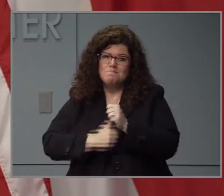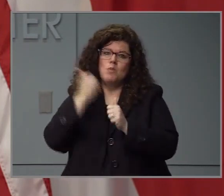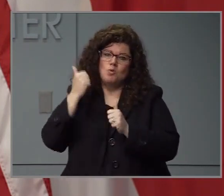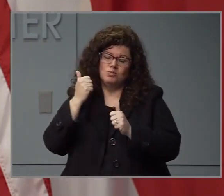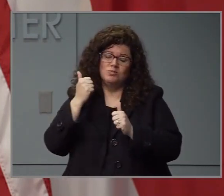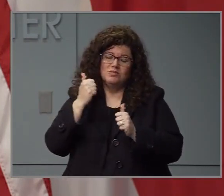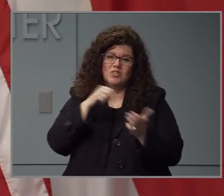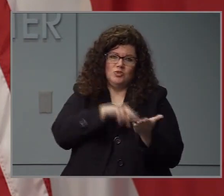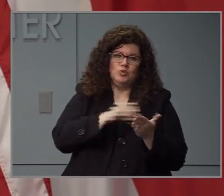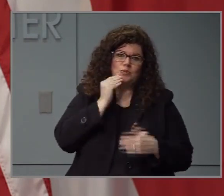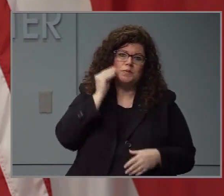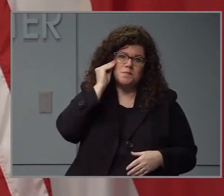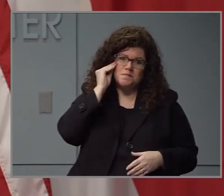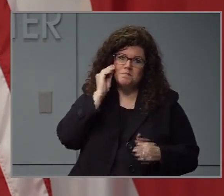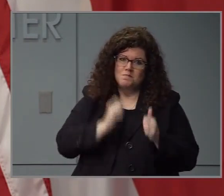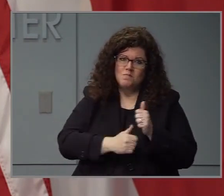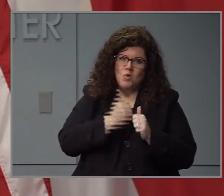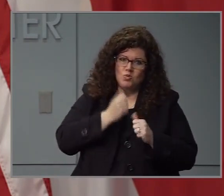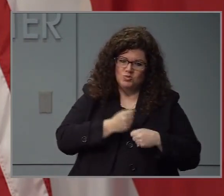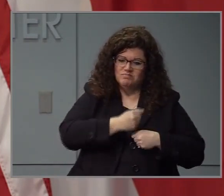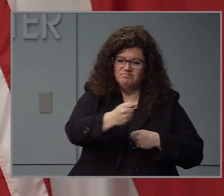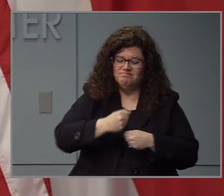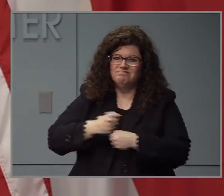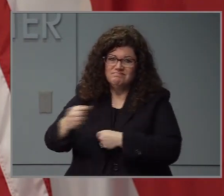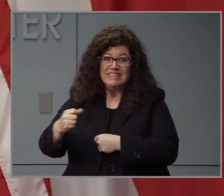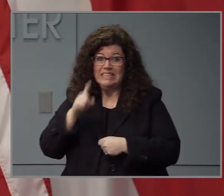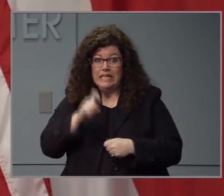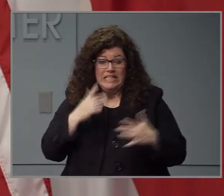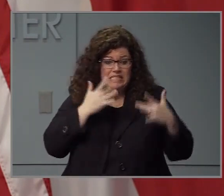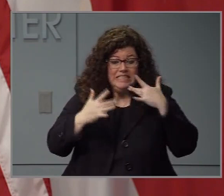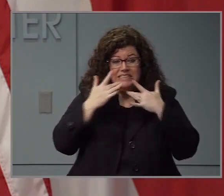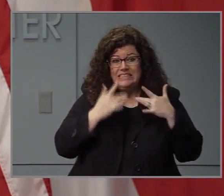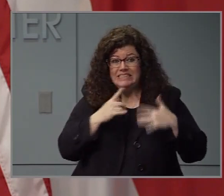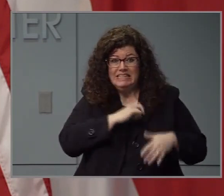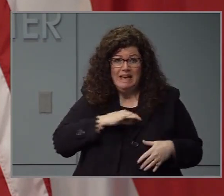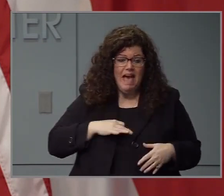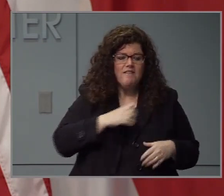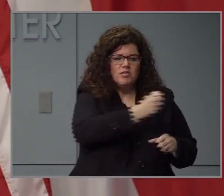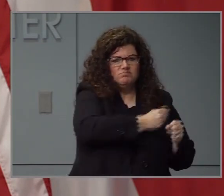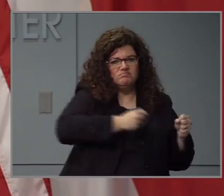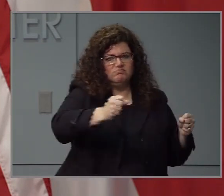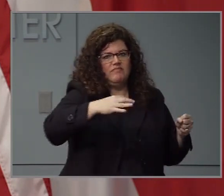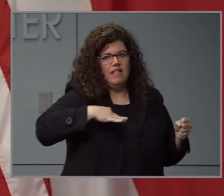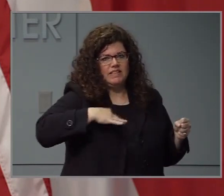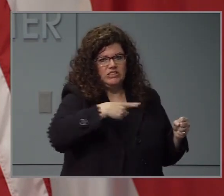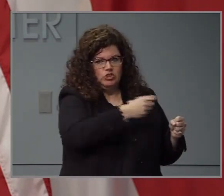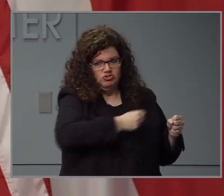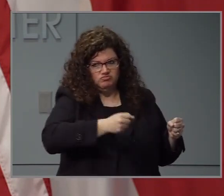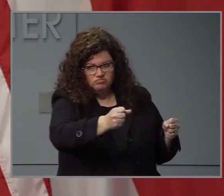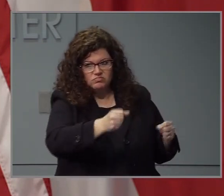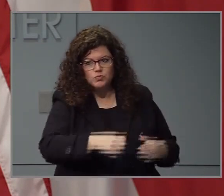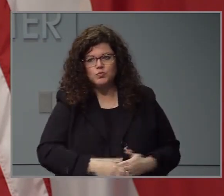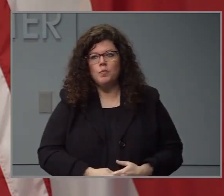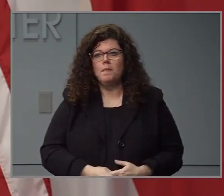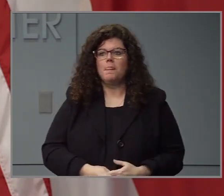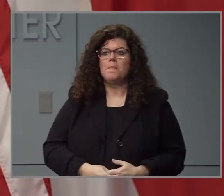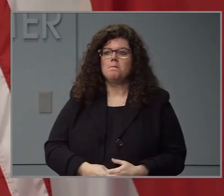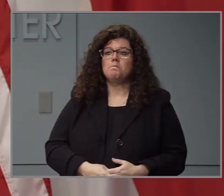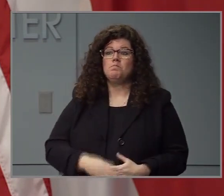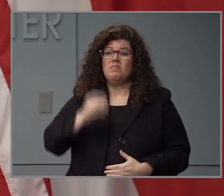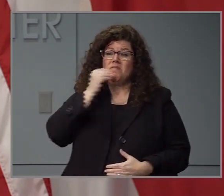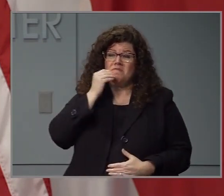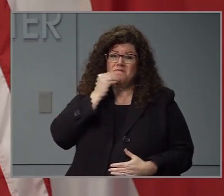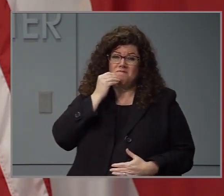-term care homes with emergency staffing needs. The food supply chain work group continues to meet